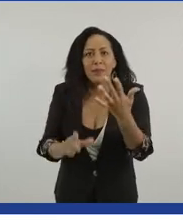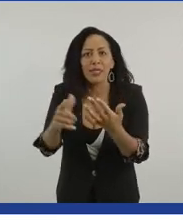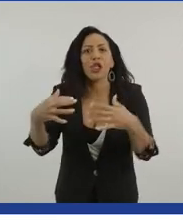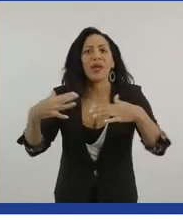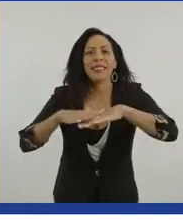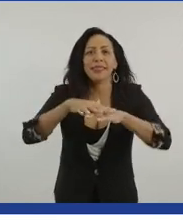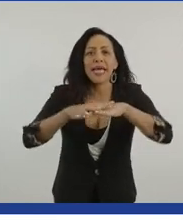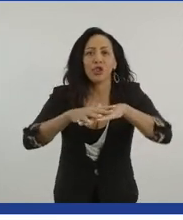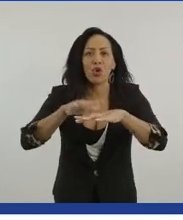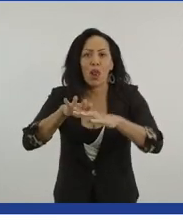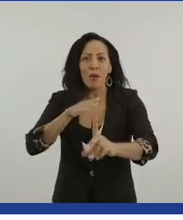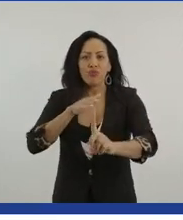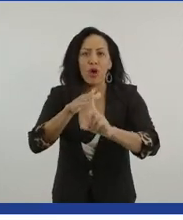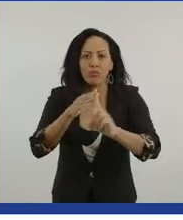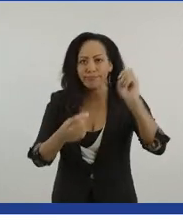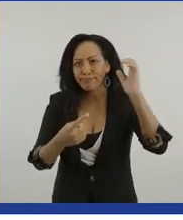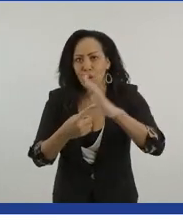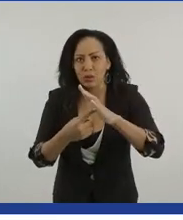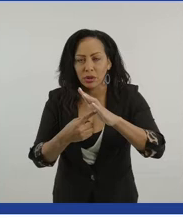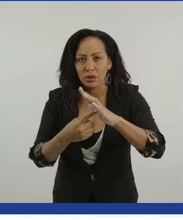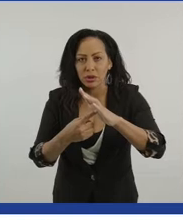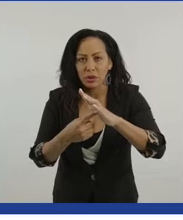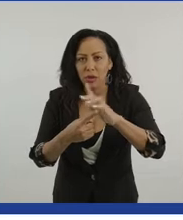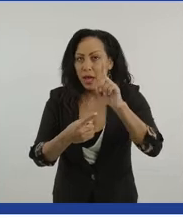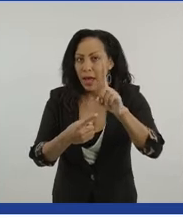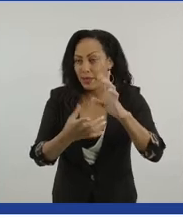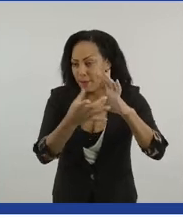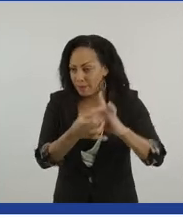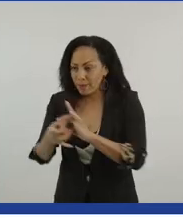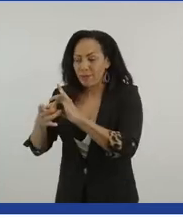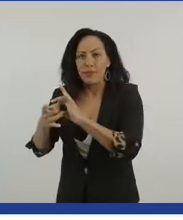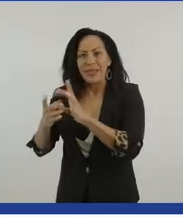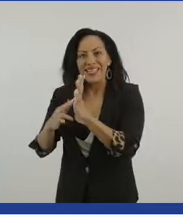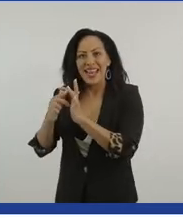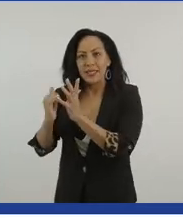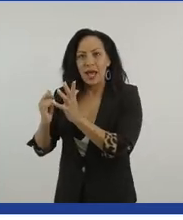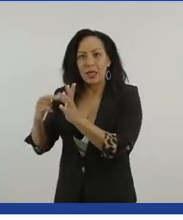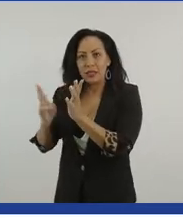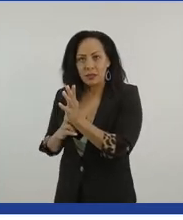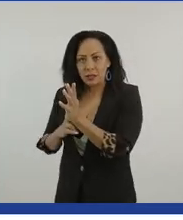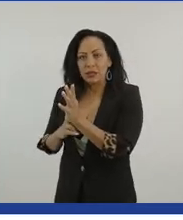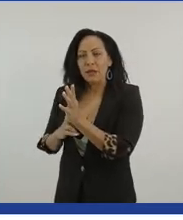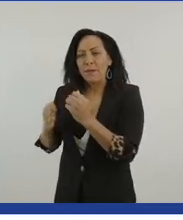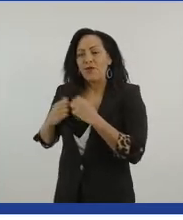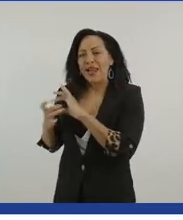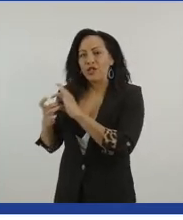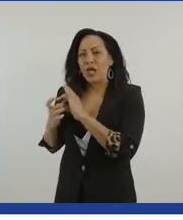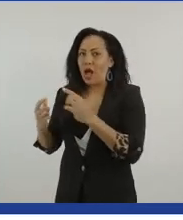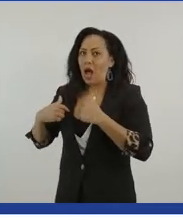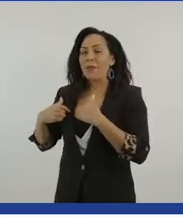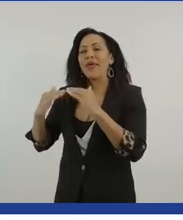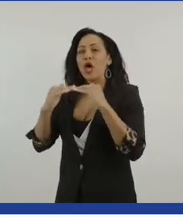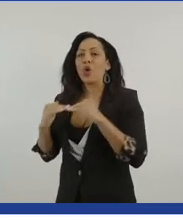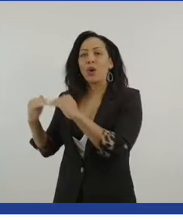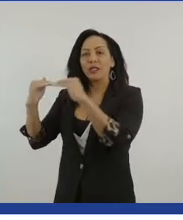important. And then going back to my relationship with Nissan, I'm actually the equality and diversity officer with